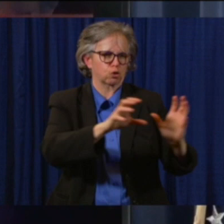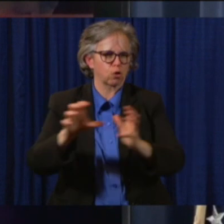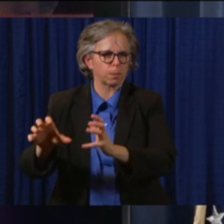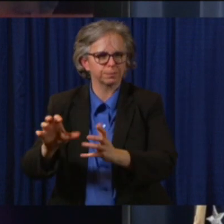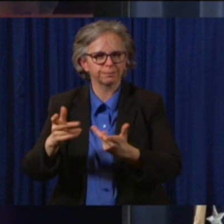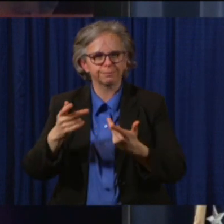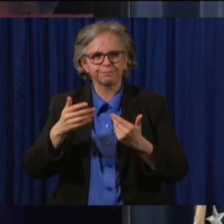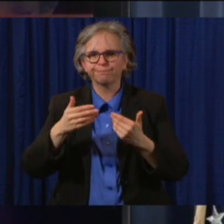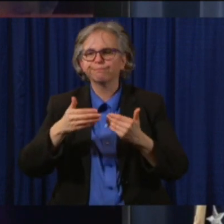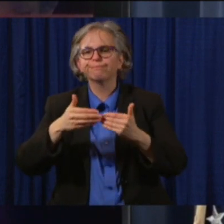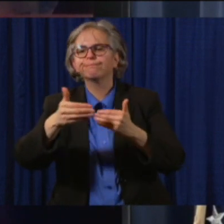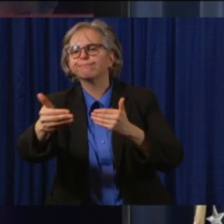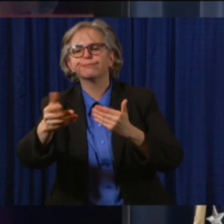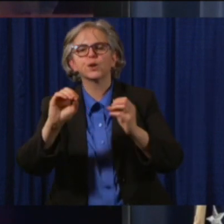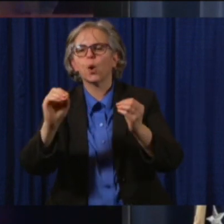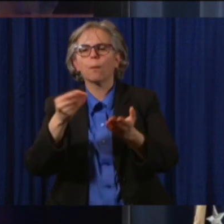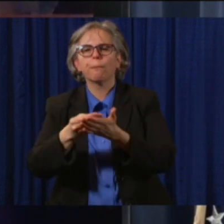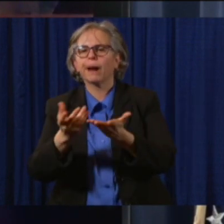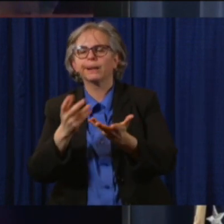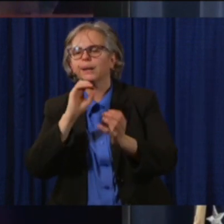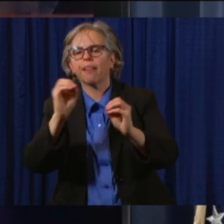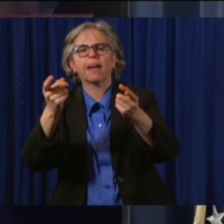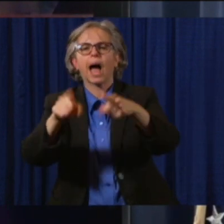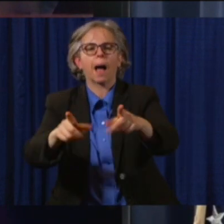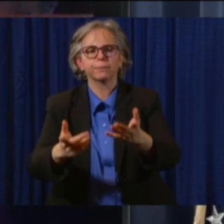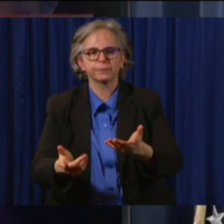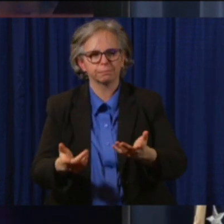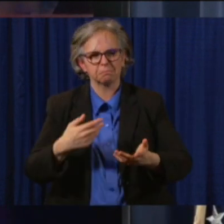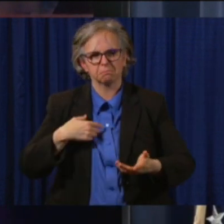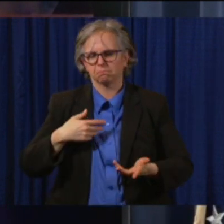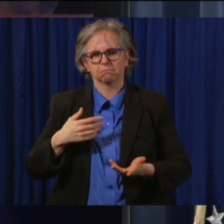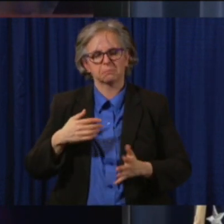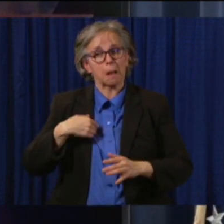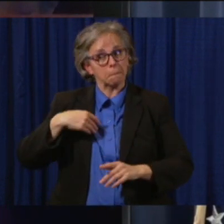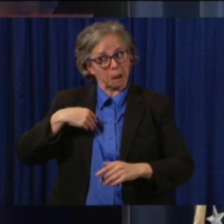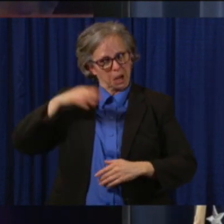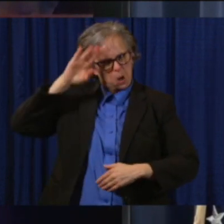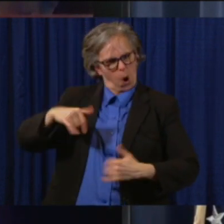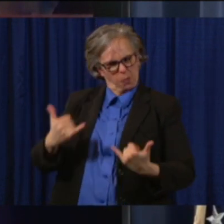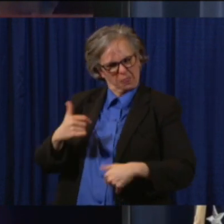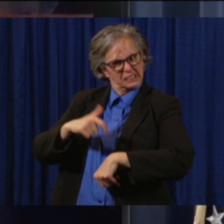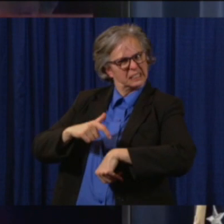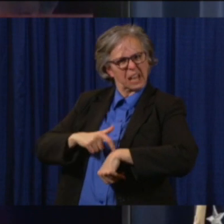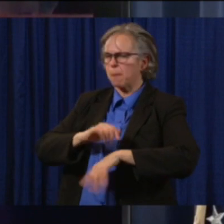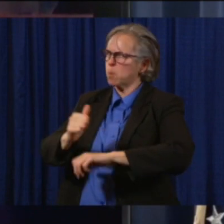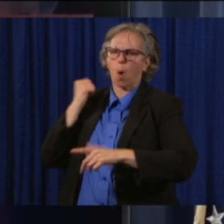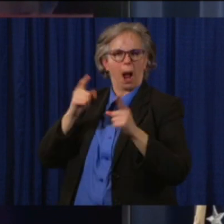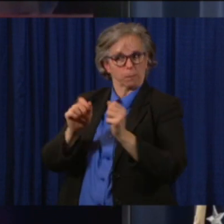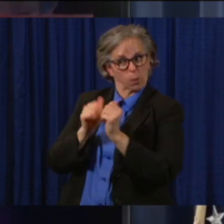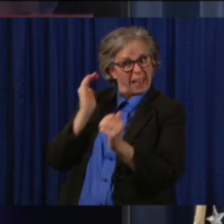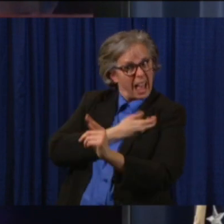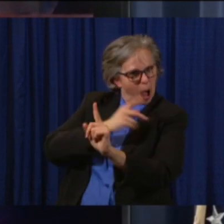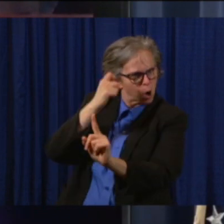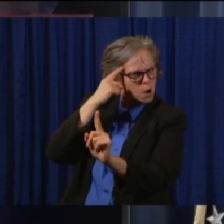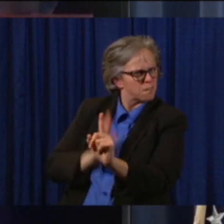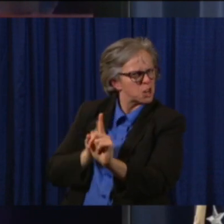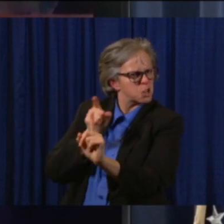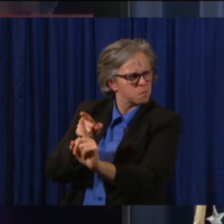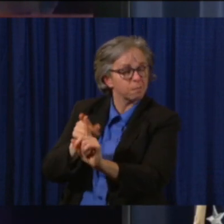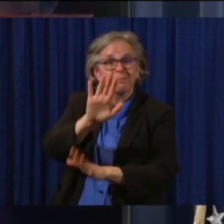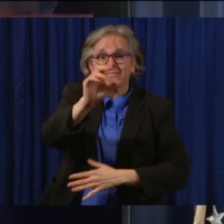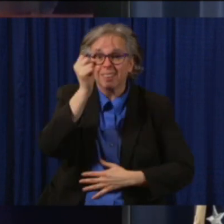Atkin, that testing, testing, testing in an equitable and fair way is a